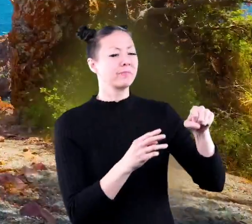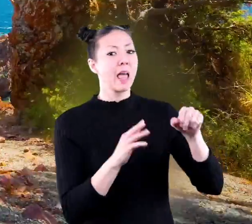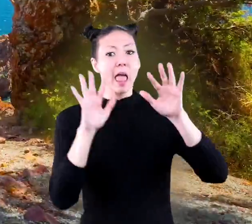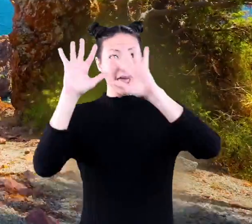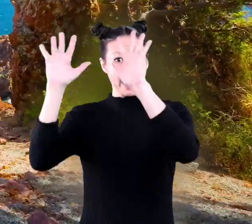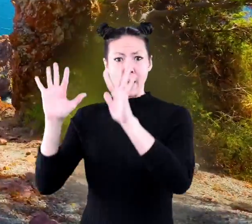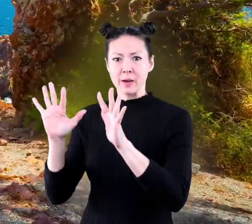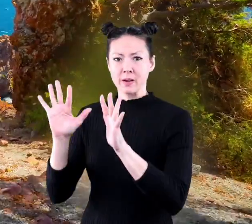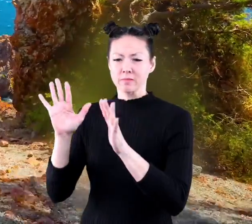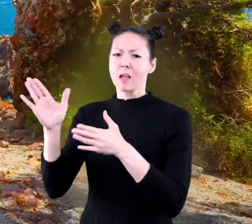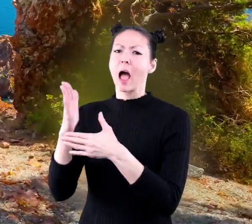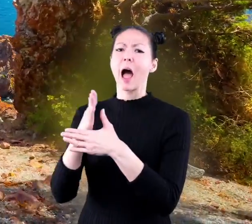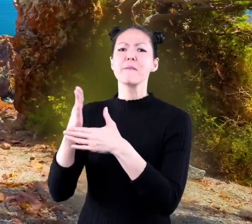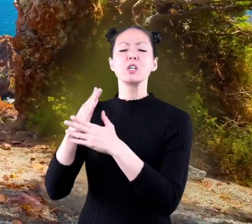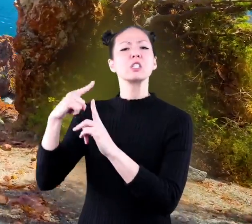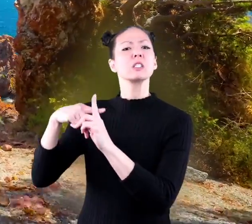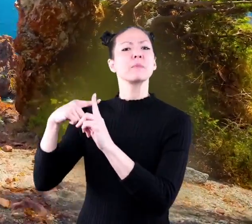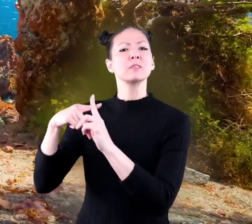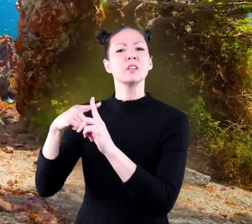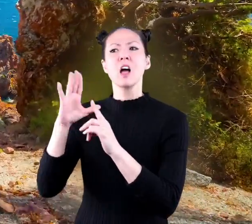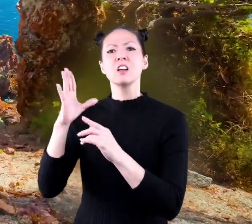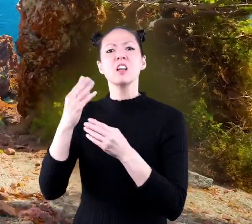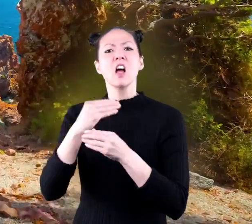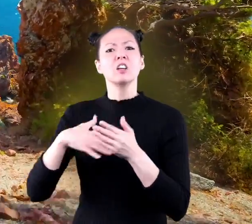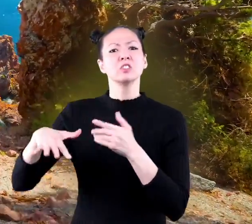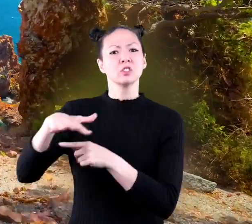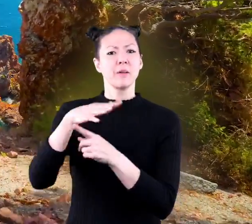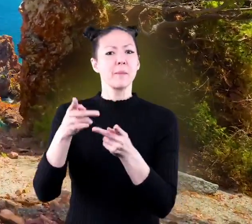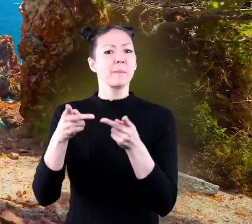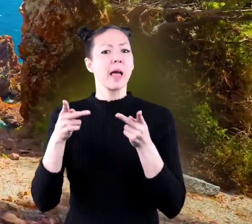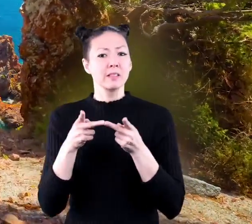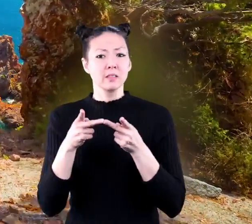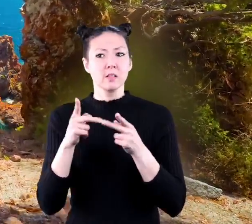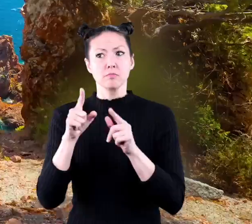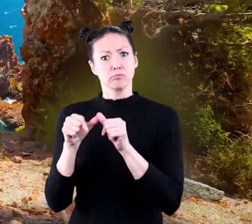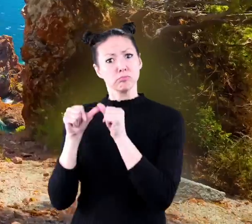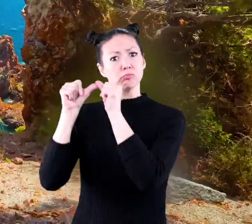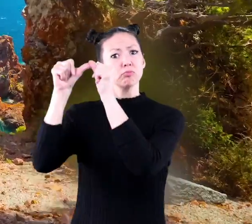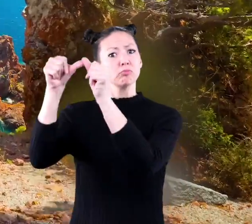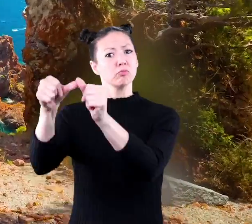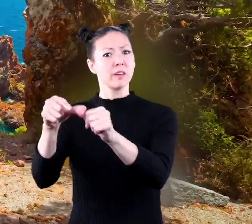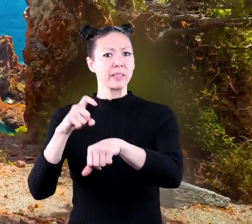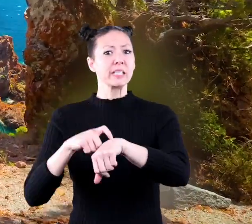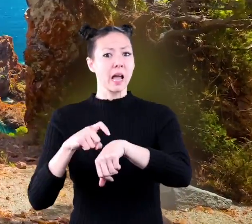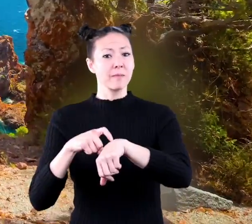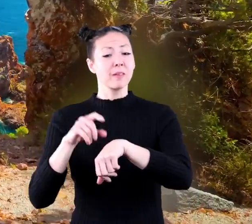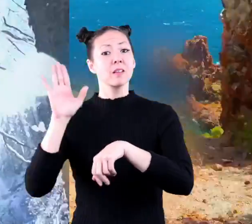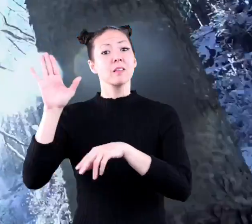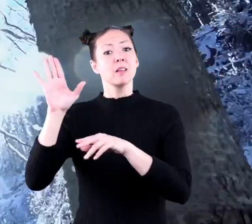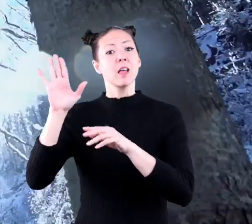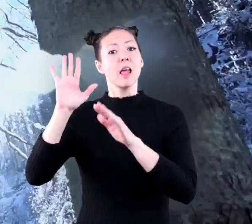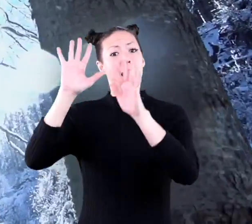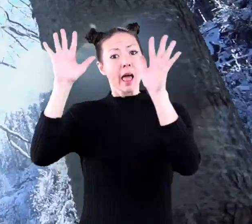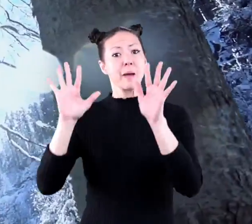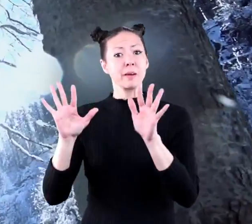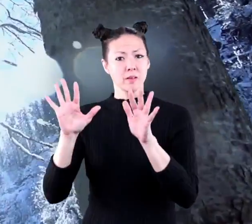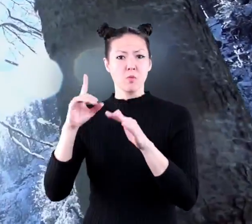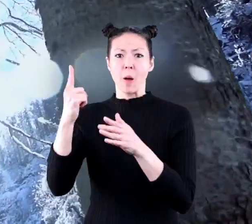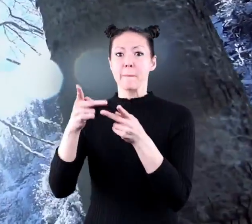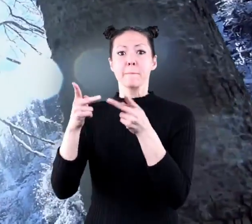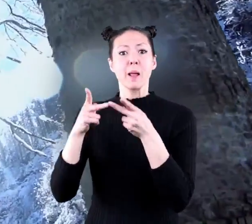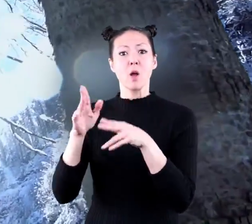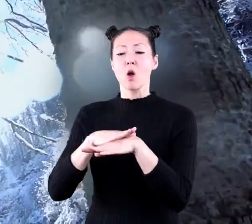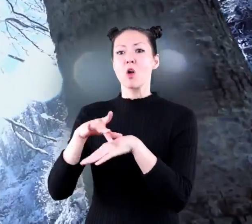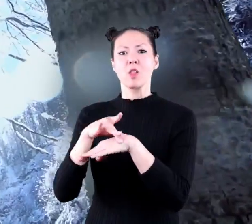Climate is the average temperature and conditions in a place over a long period of time. The climate in one